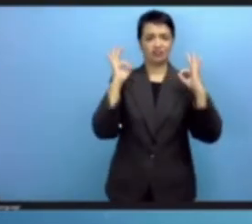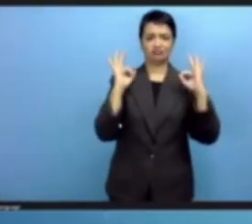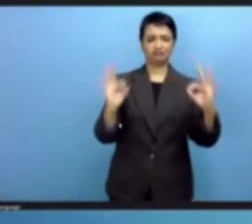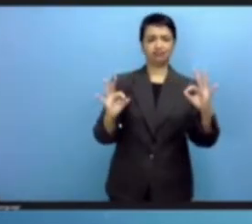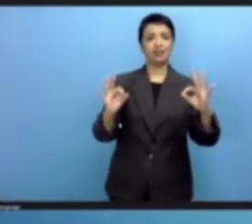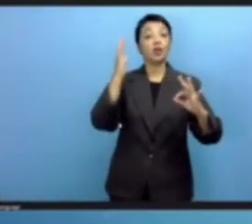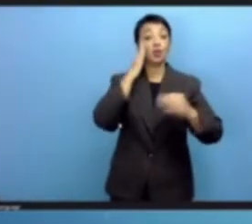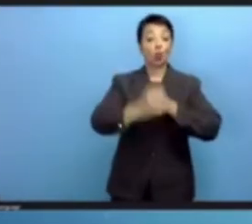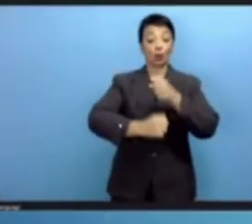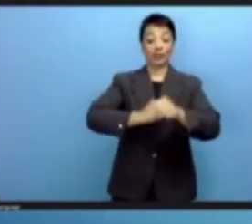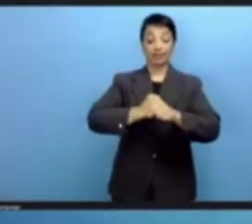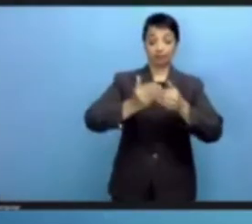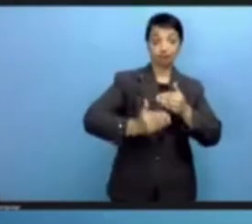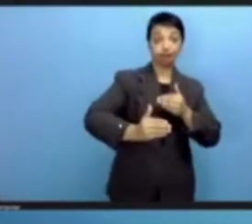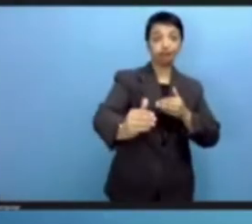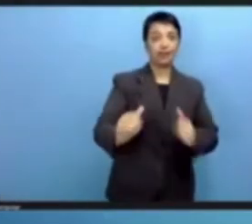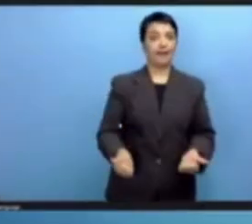years.